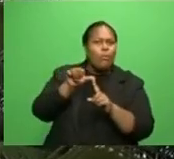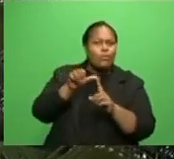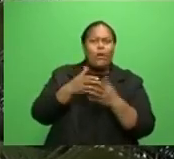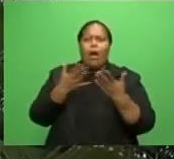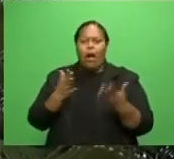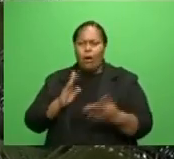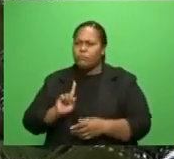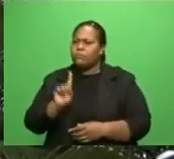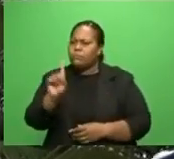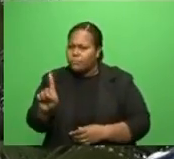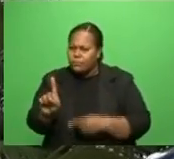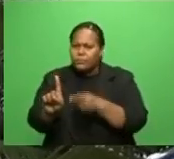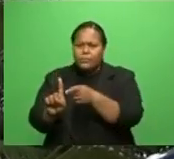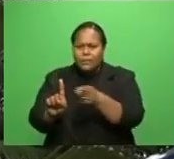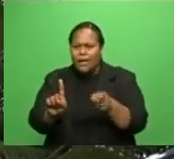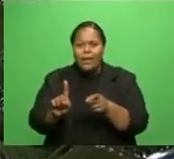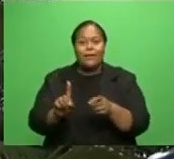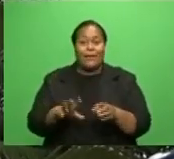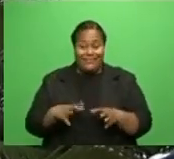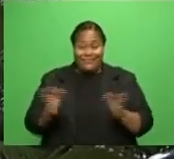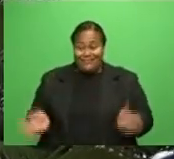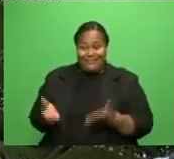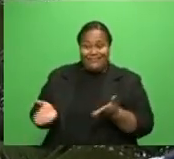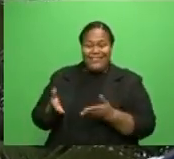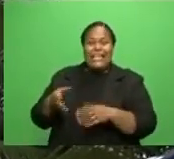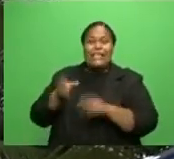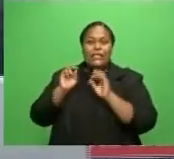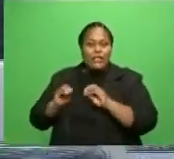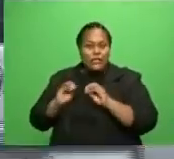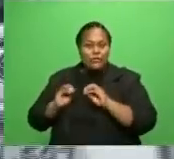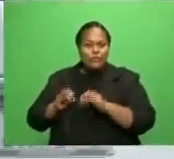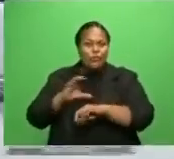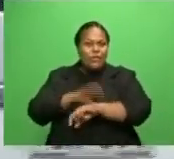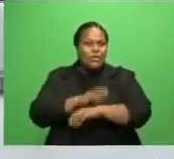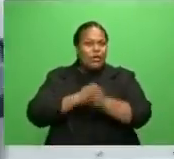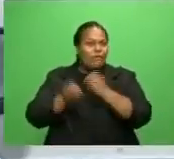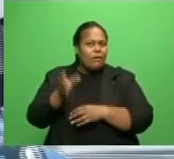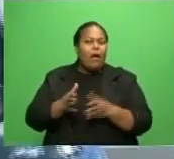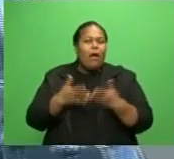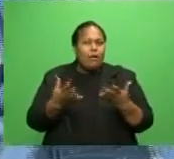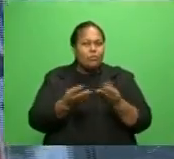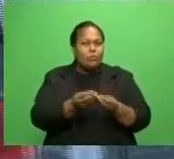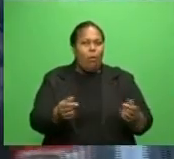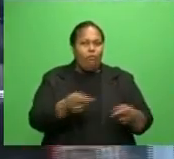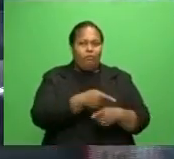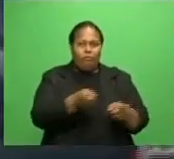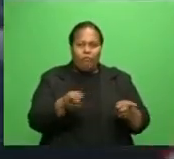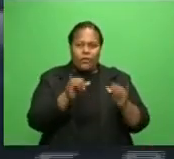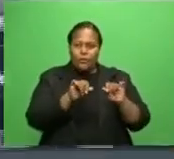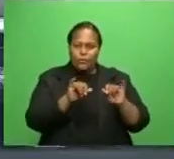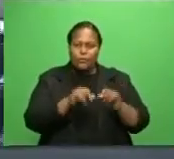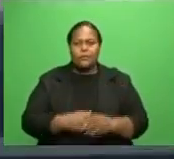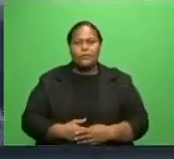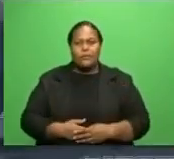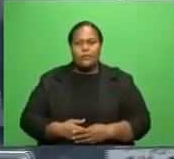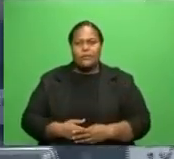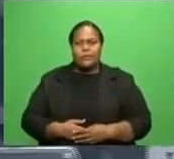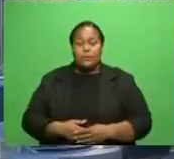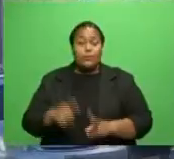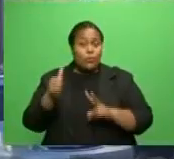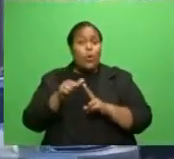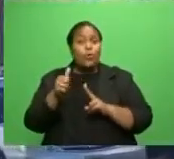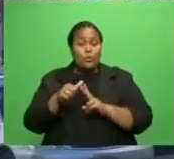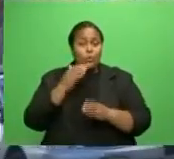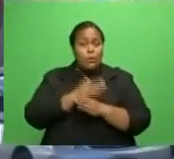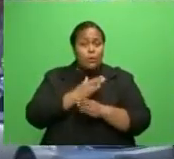upskilling our police officers in facing this kind of situation. ASP Talimbola also highlighted that they are working closely